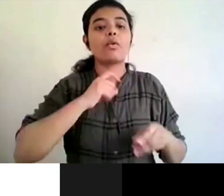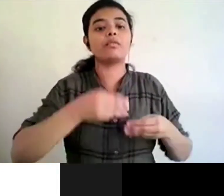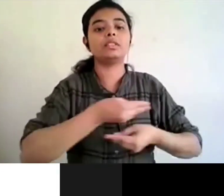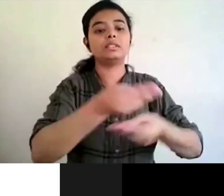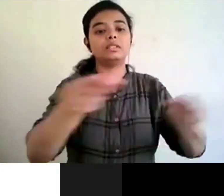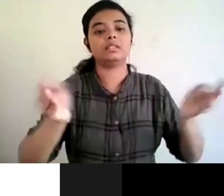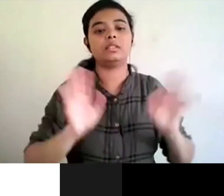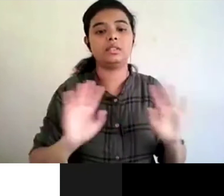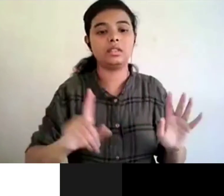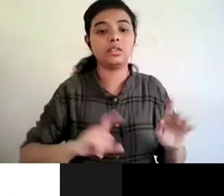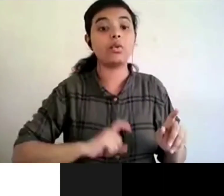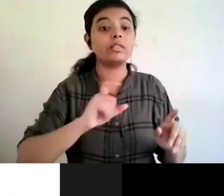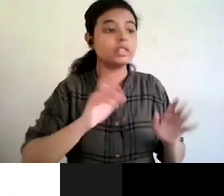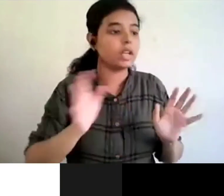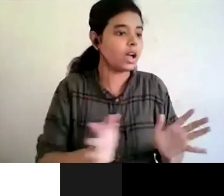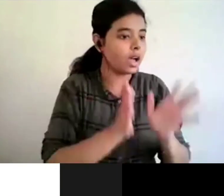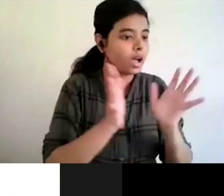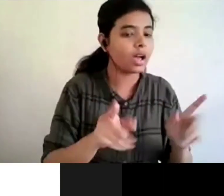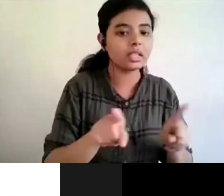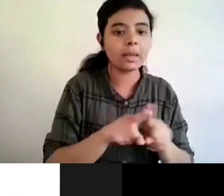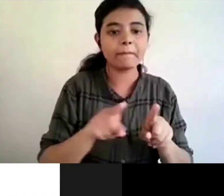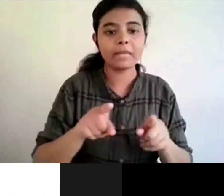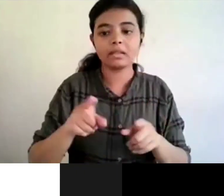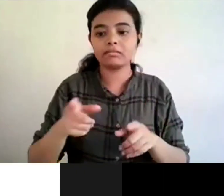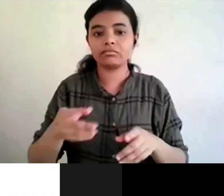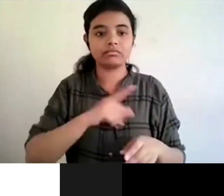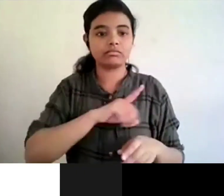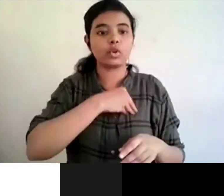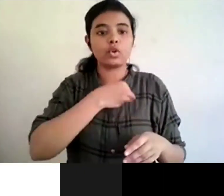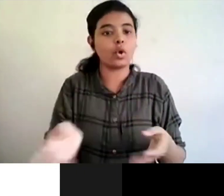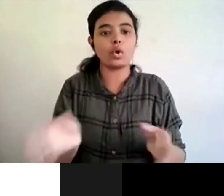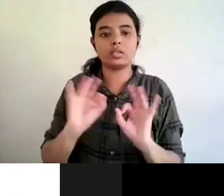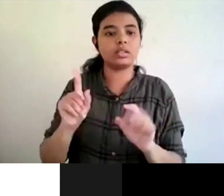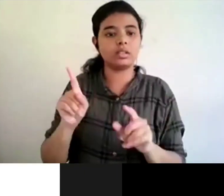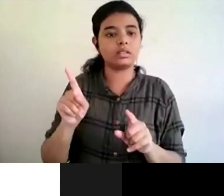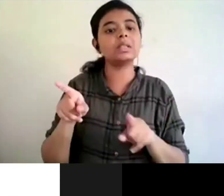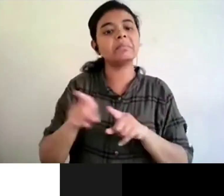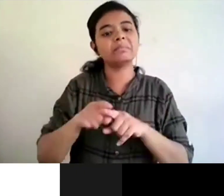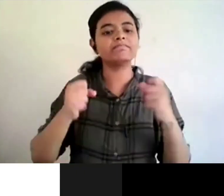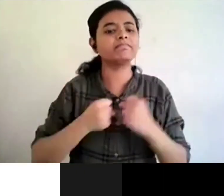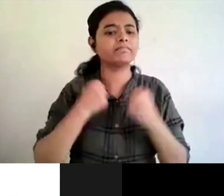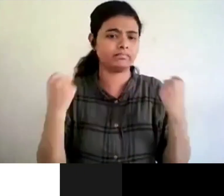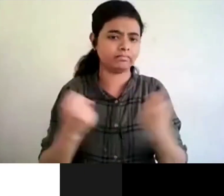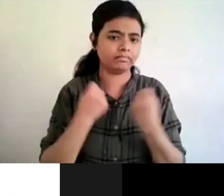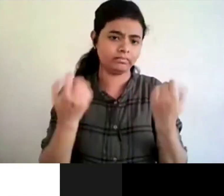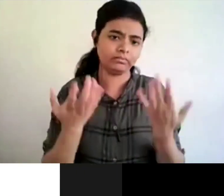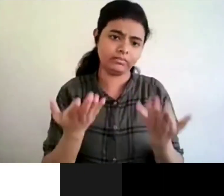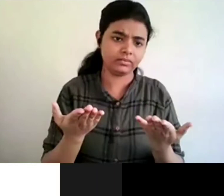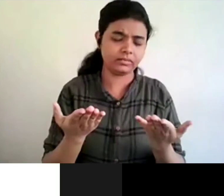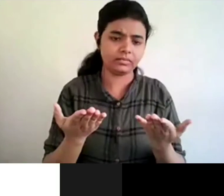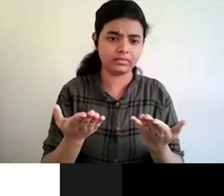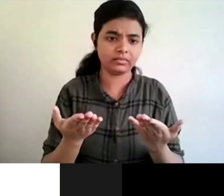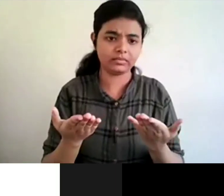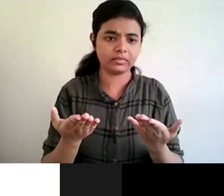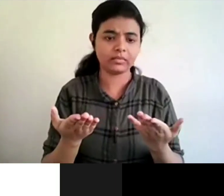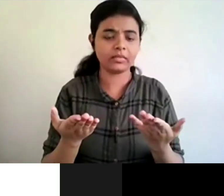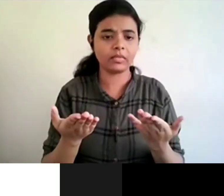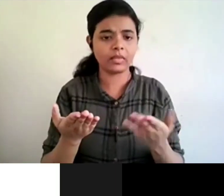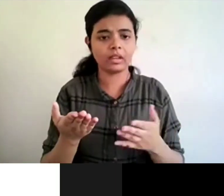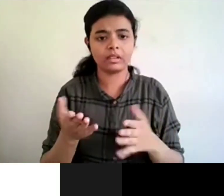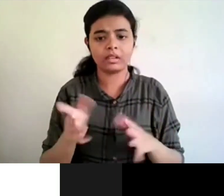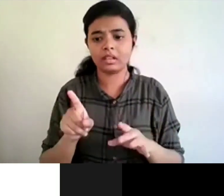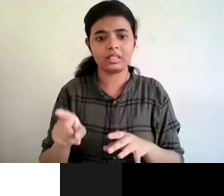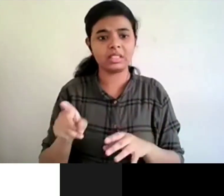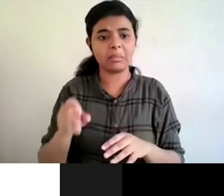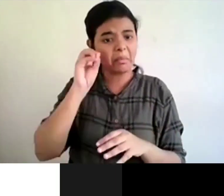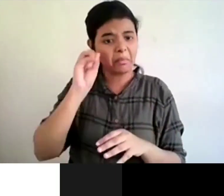commercial interests are not hurt because they are also struggling you know it's it's as i said i mean the commercial interest is not a